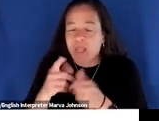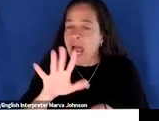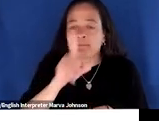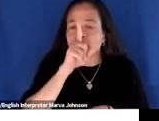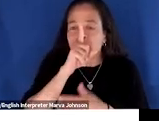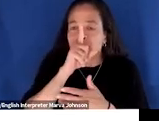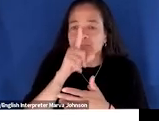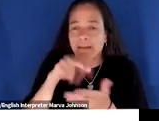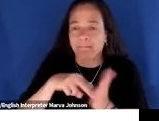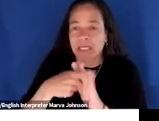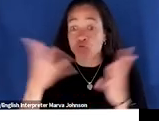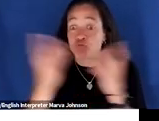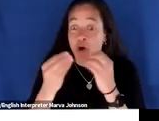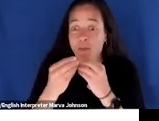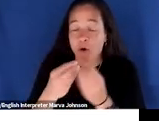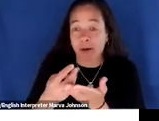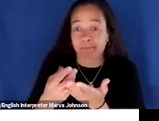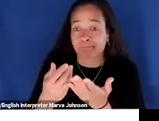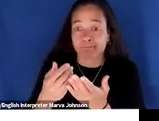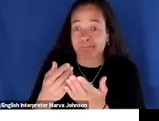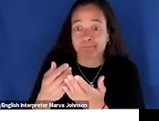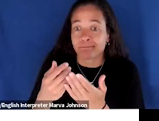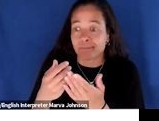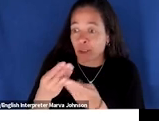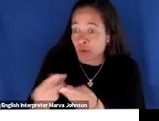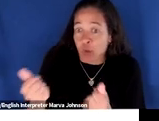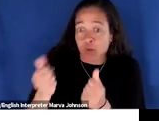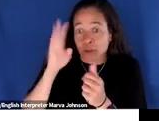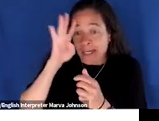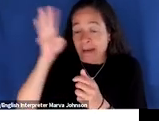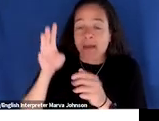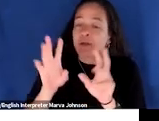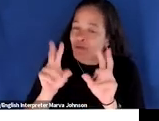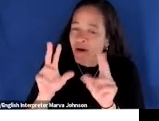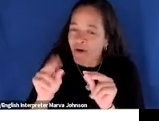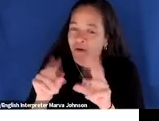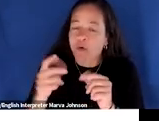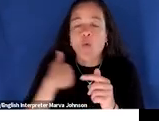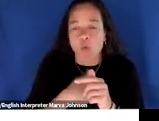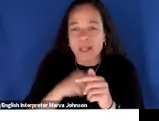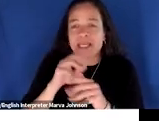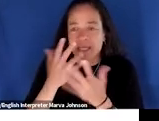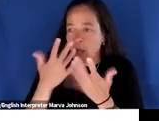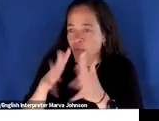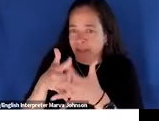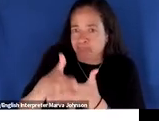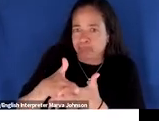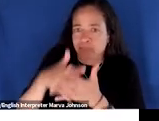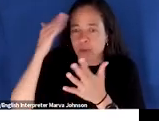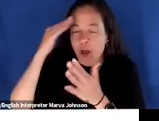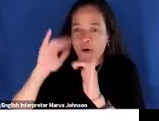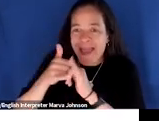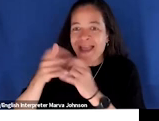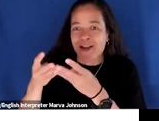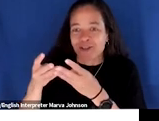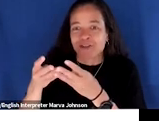vocabulary the truth is we're all looking for solutions all the time um you know it's it's baked into your jobs but i think it's baked into the